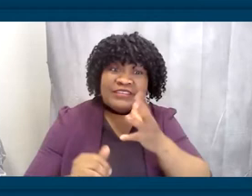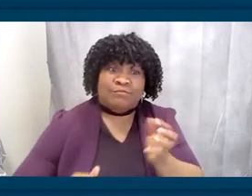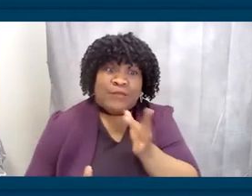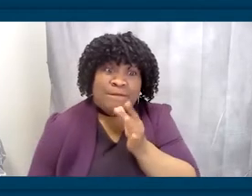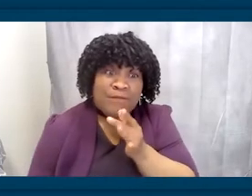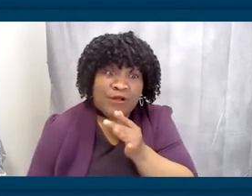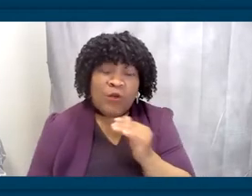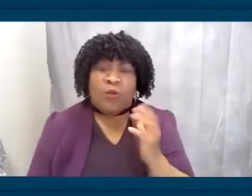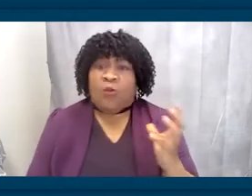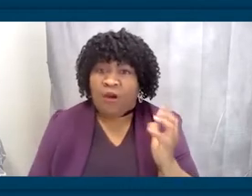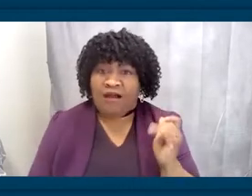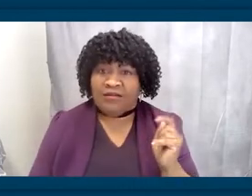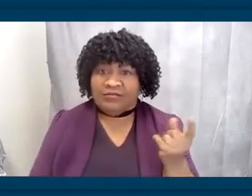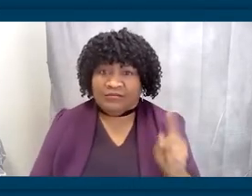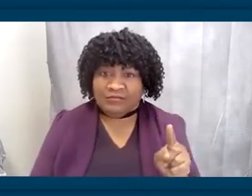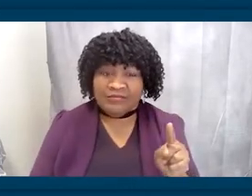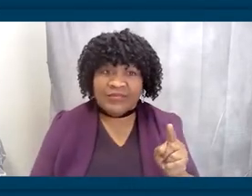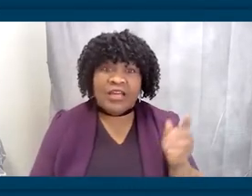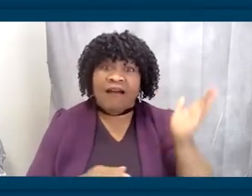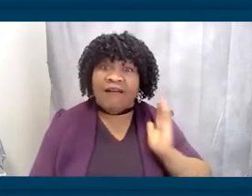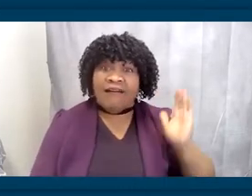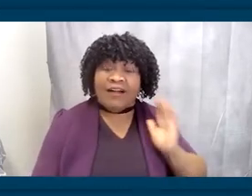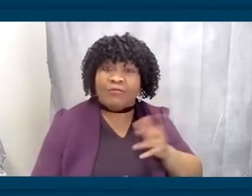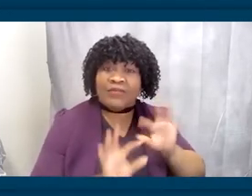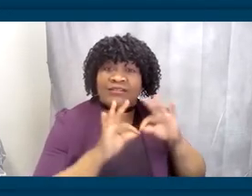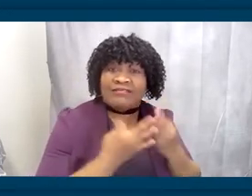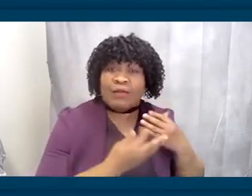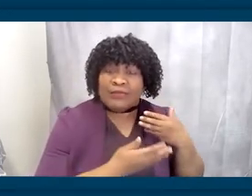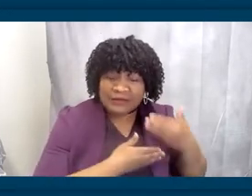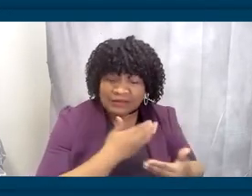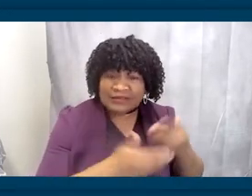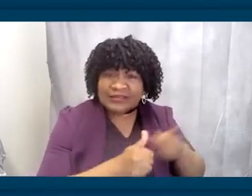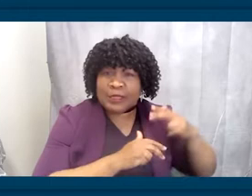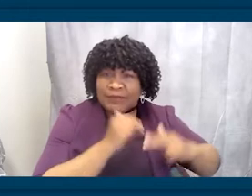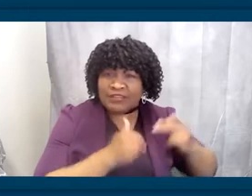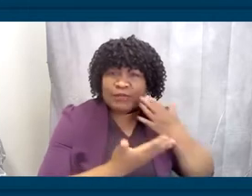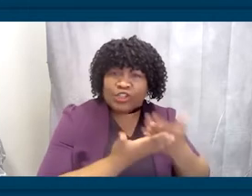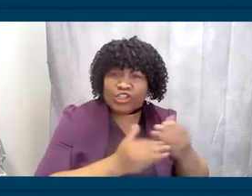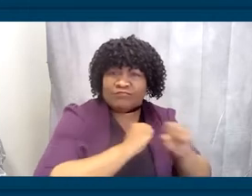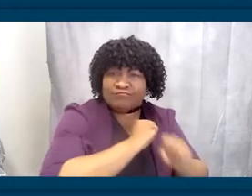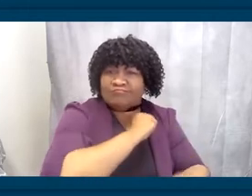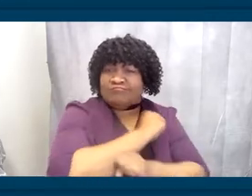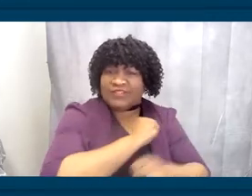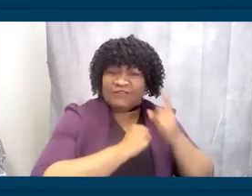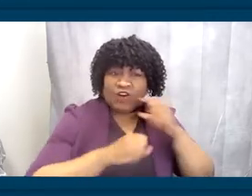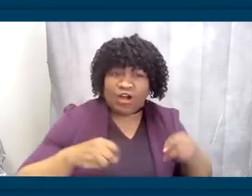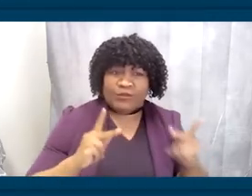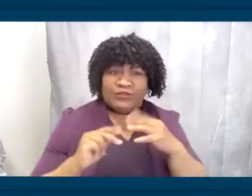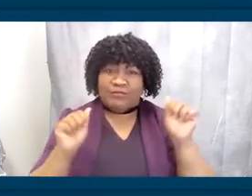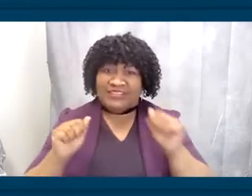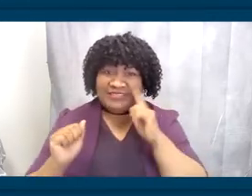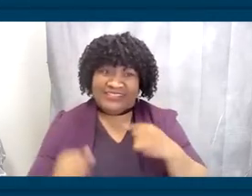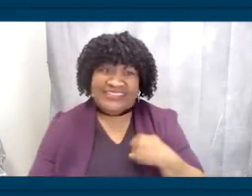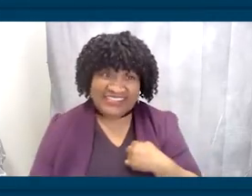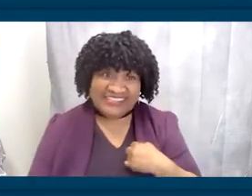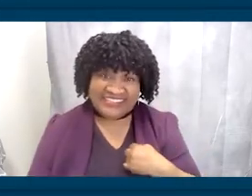foundation of opportunities and possibilities. Not too long ago, the idea of a Black president or a Black woman vice president